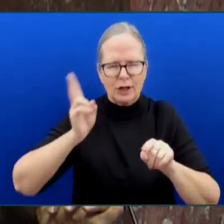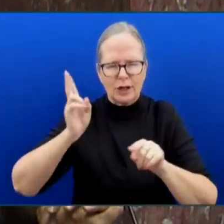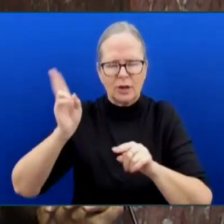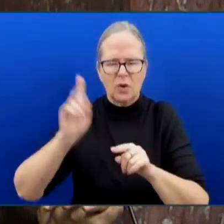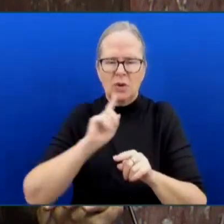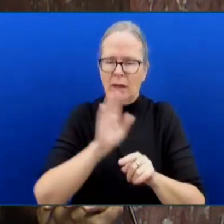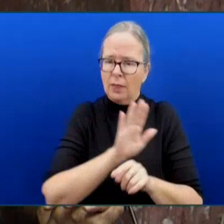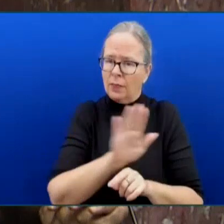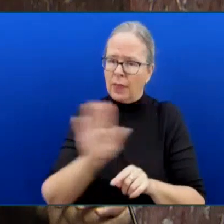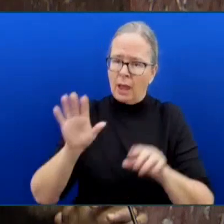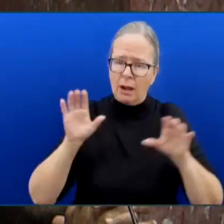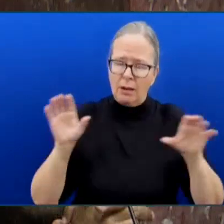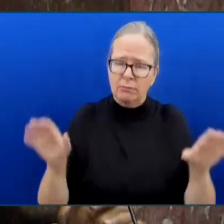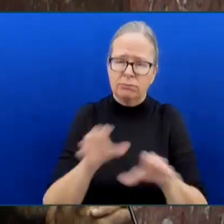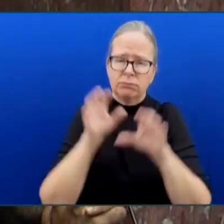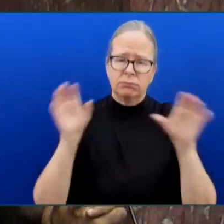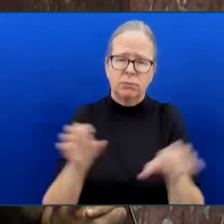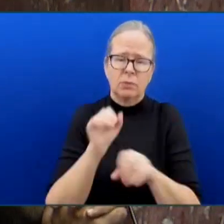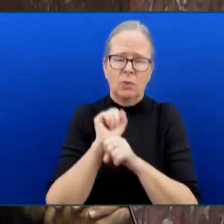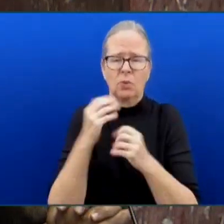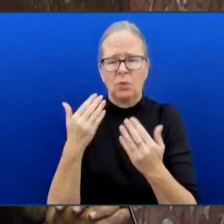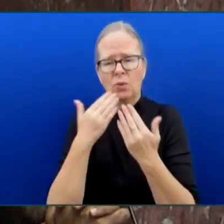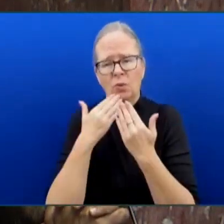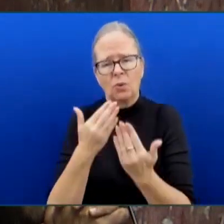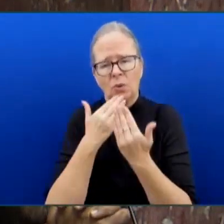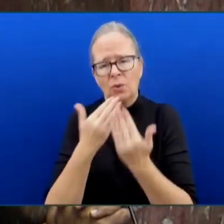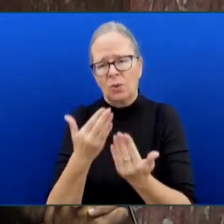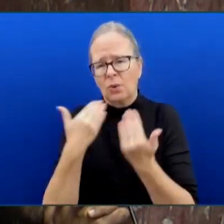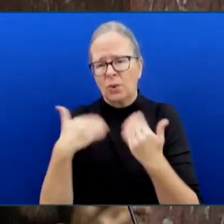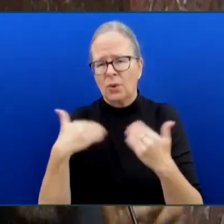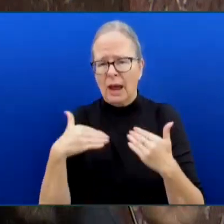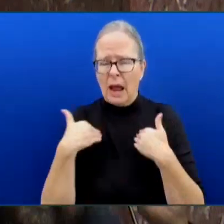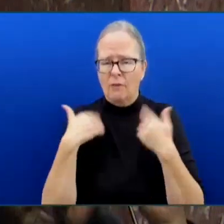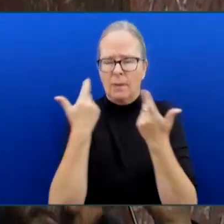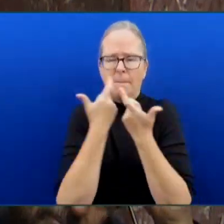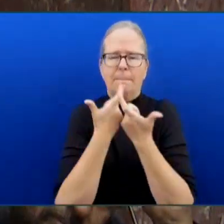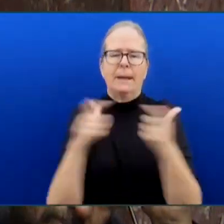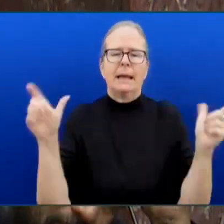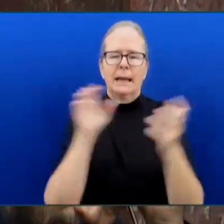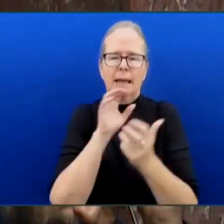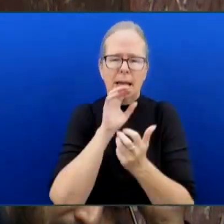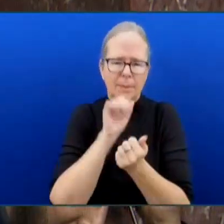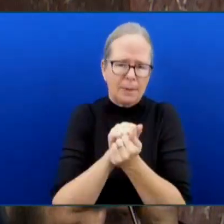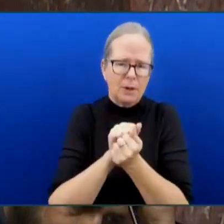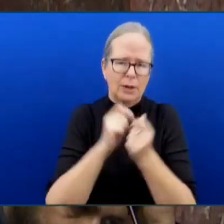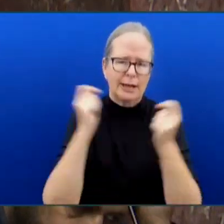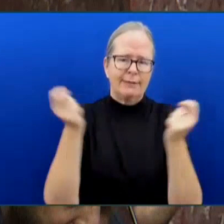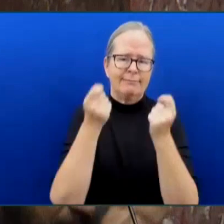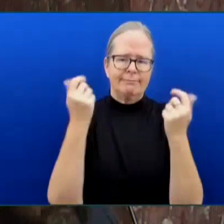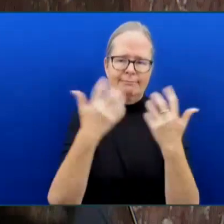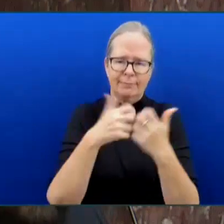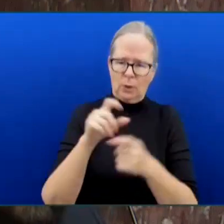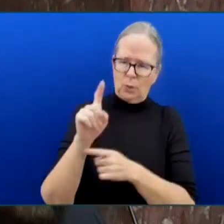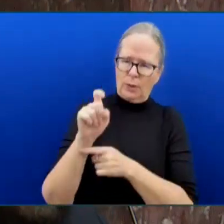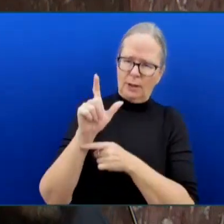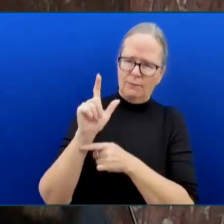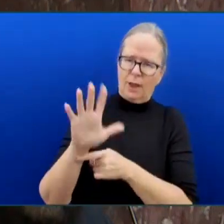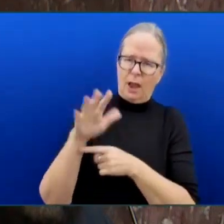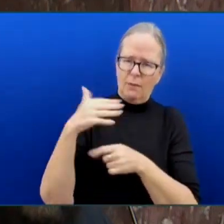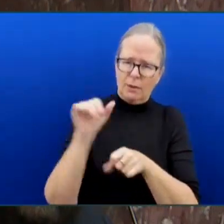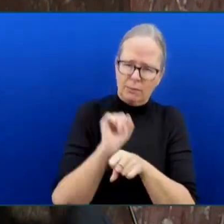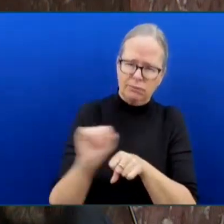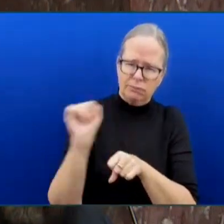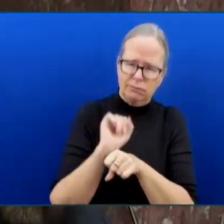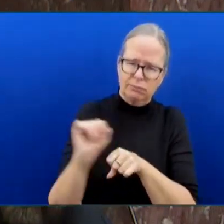125th Committee for all of their work that they have done to preserve and to celebrate the ship. I